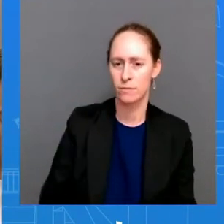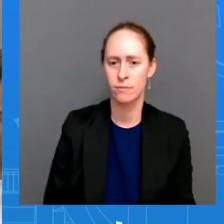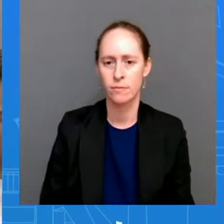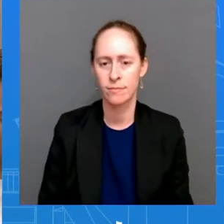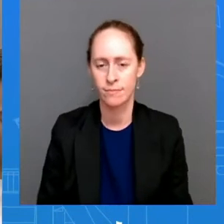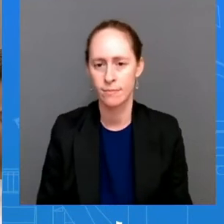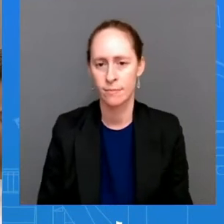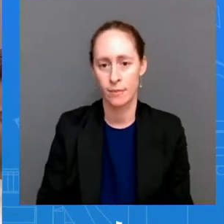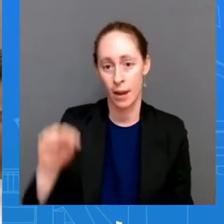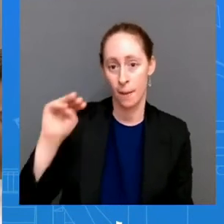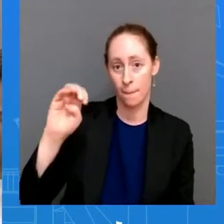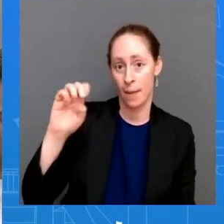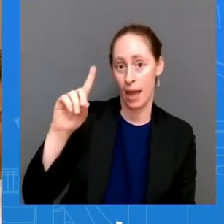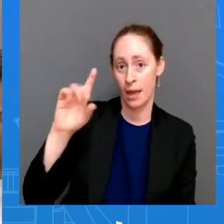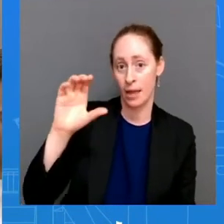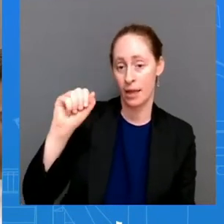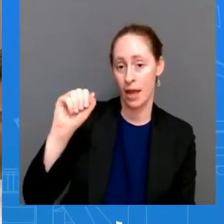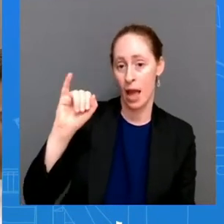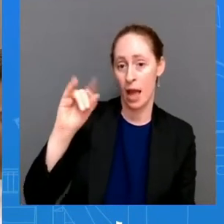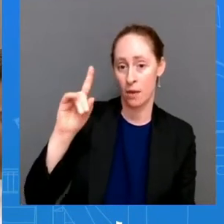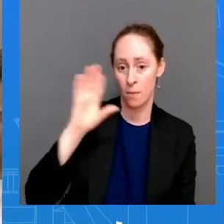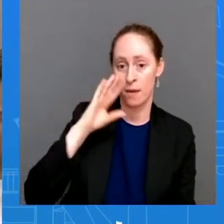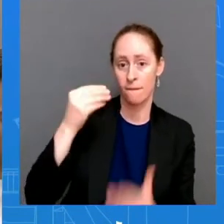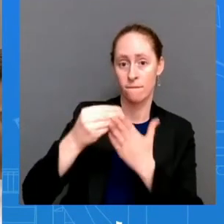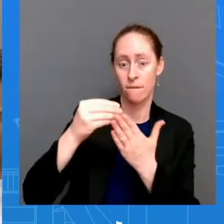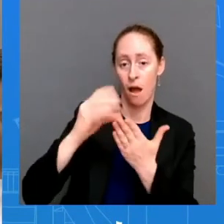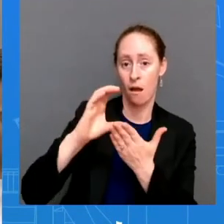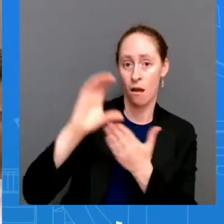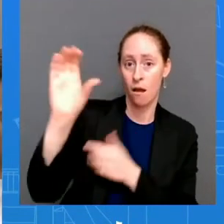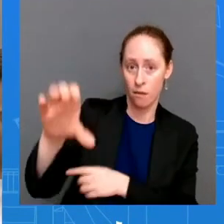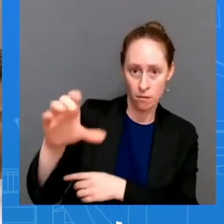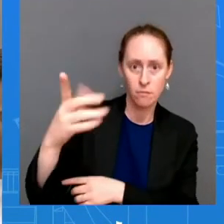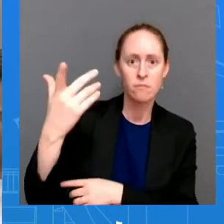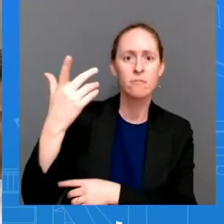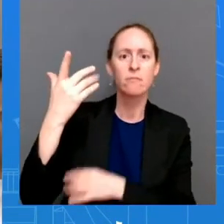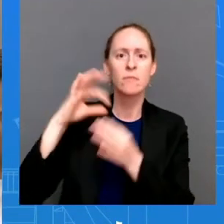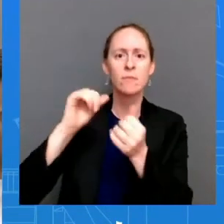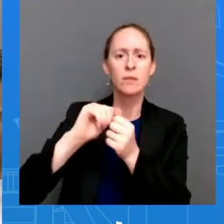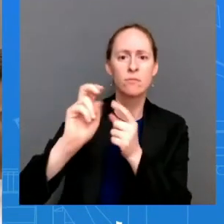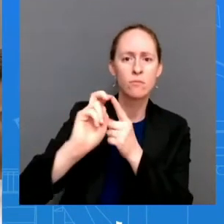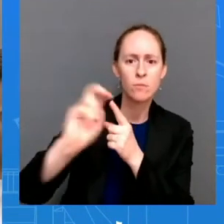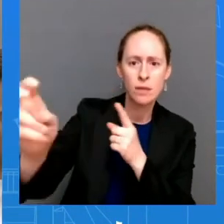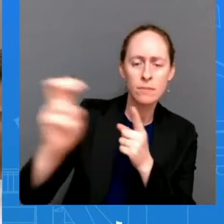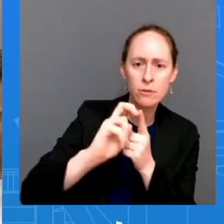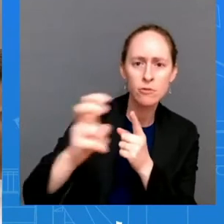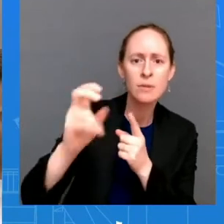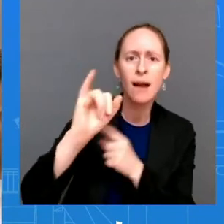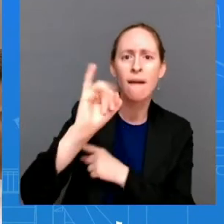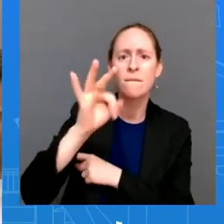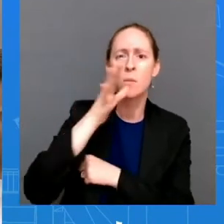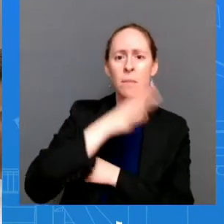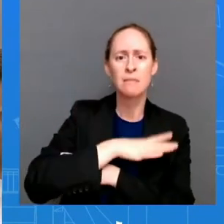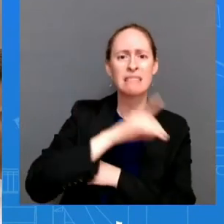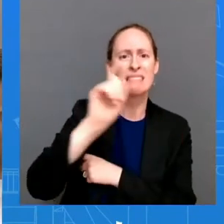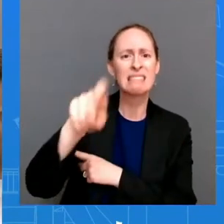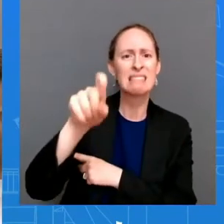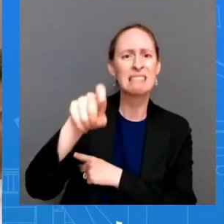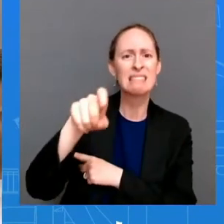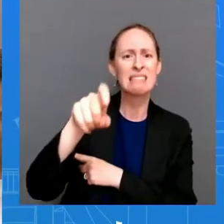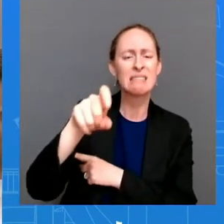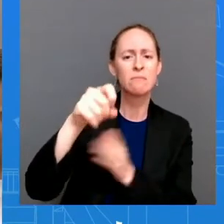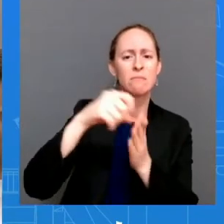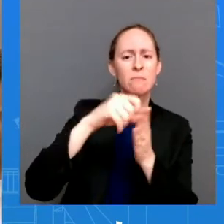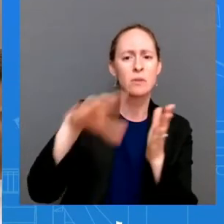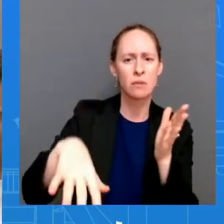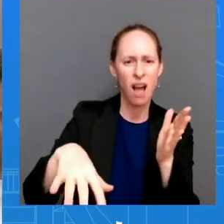travel expenses for women seeking abortion how would that not violate hide if it's using tax